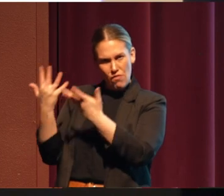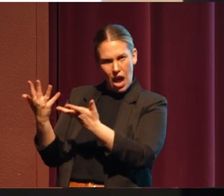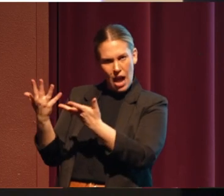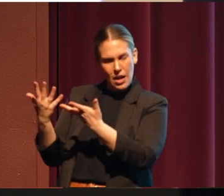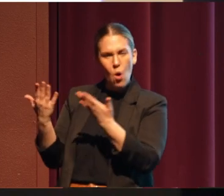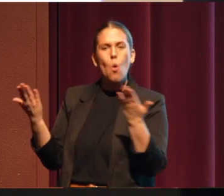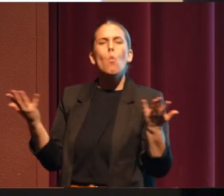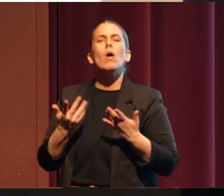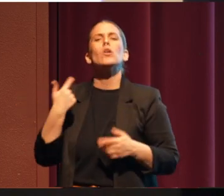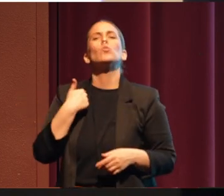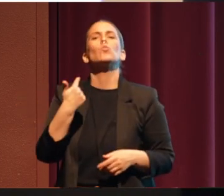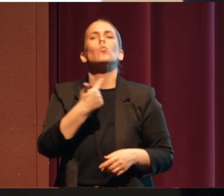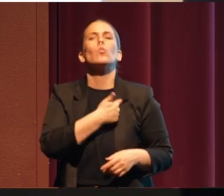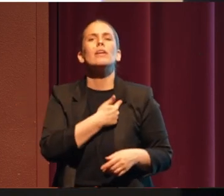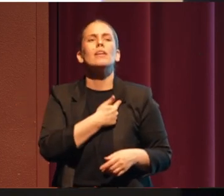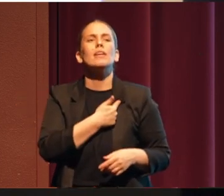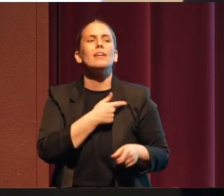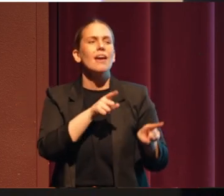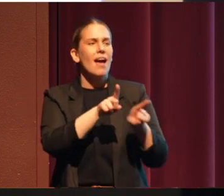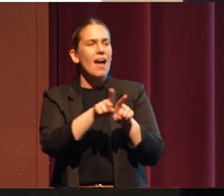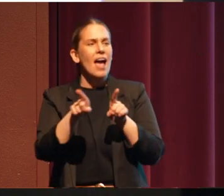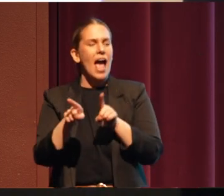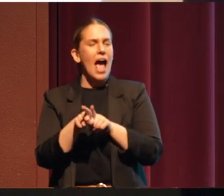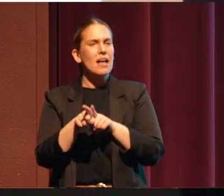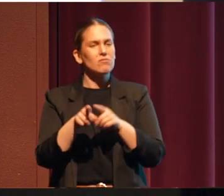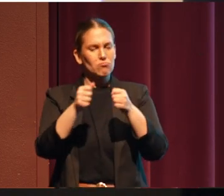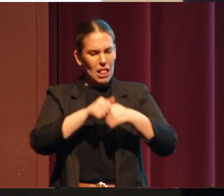we as good stewards do?